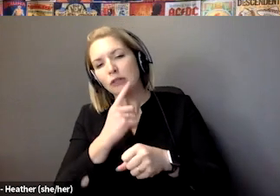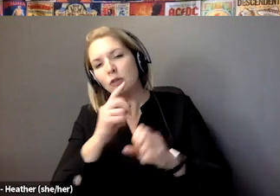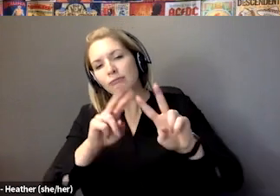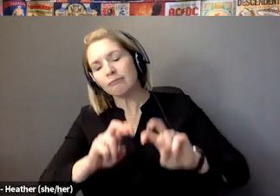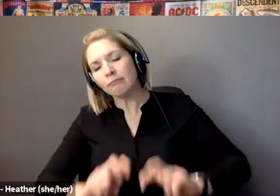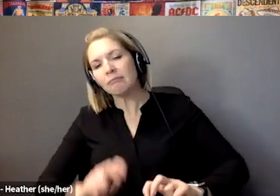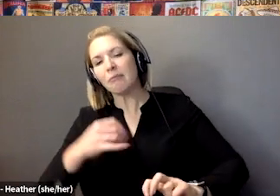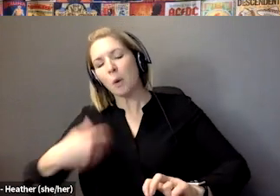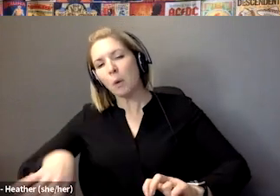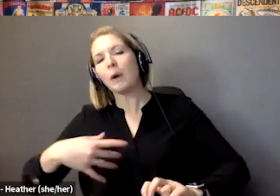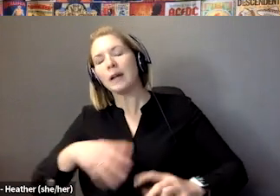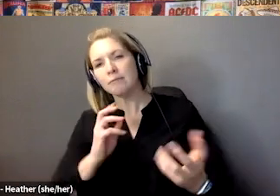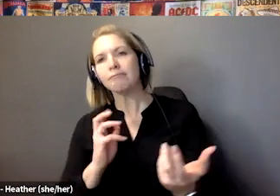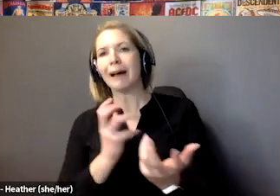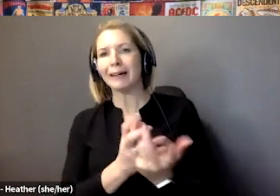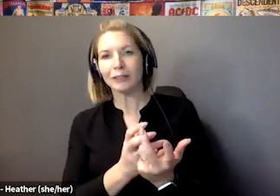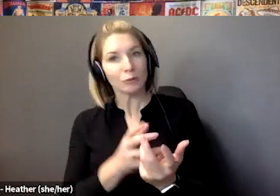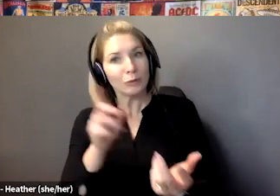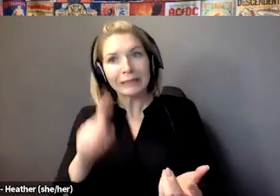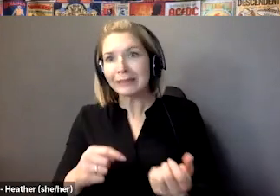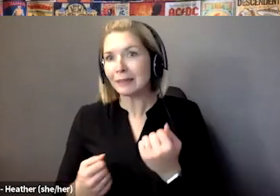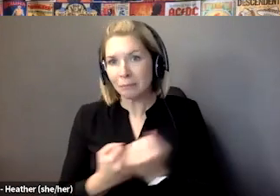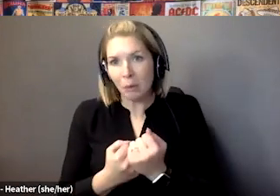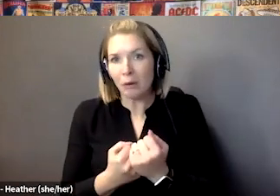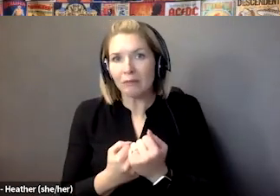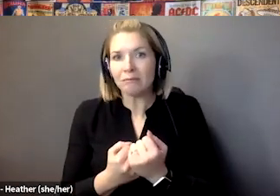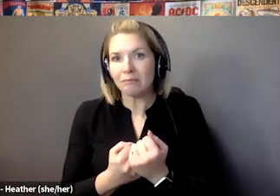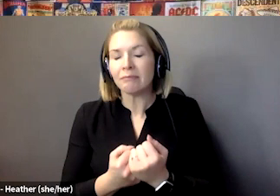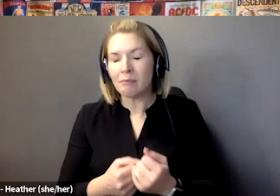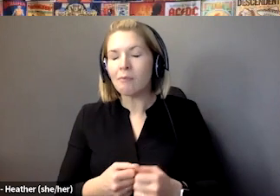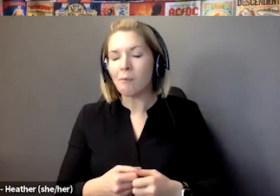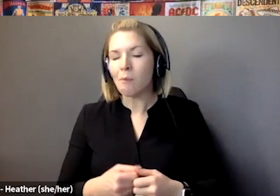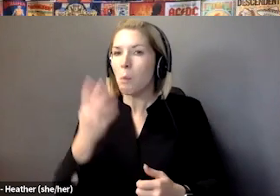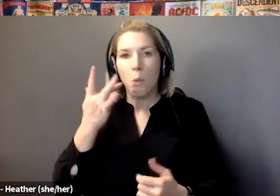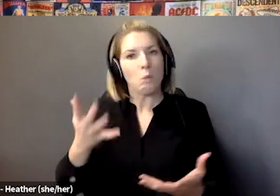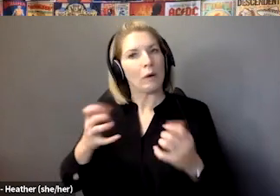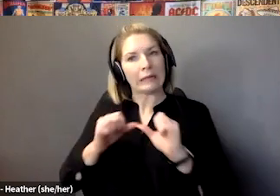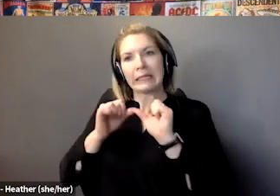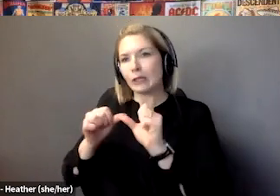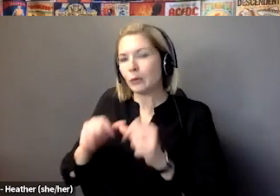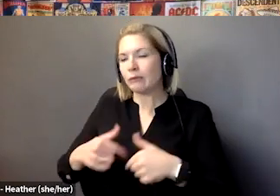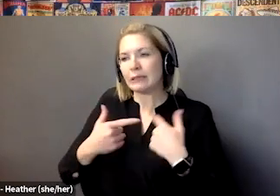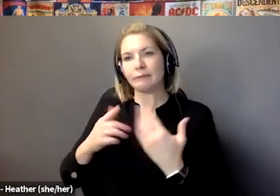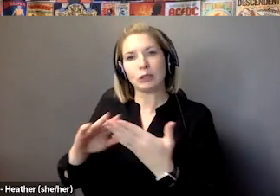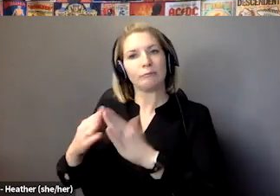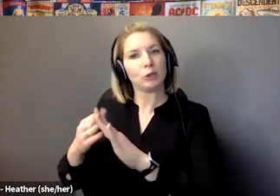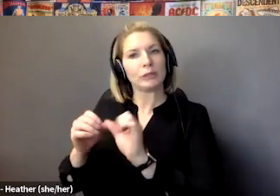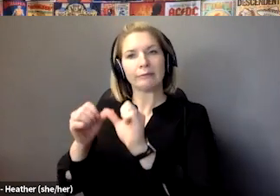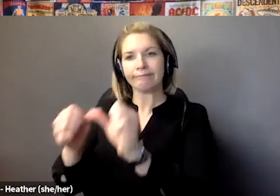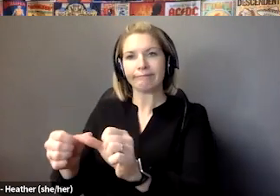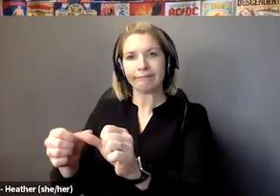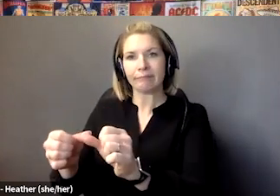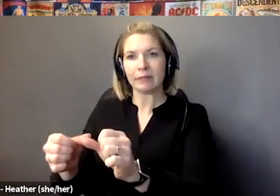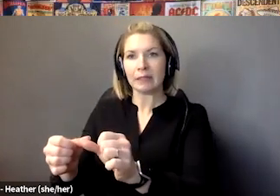support over our lifetime to keep on living in the community. Right now, there's an institutional